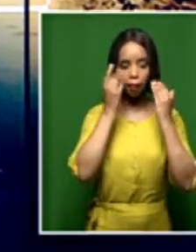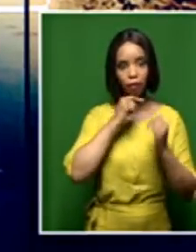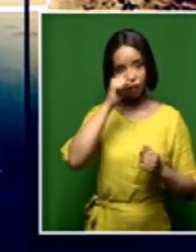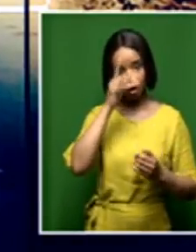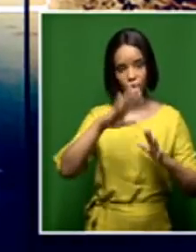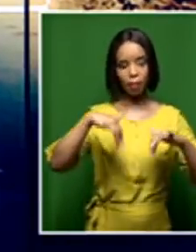that, let's take a quick break.